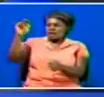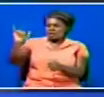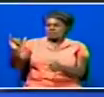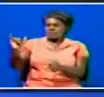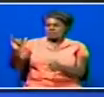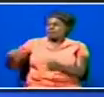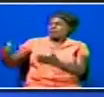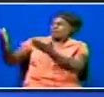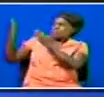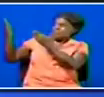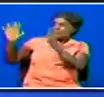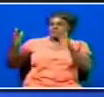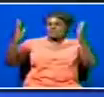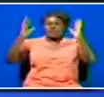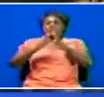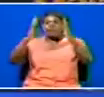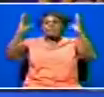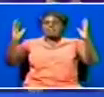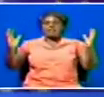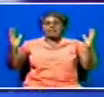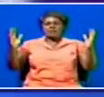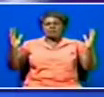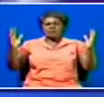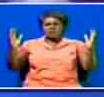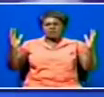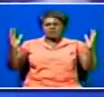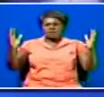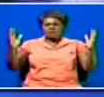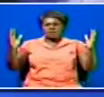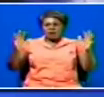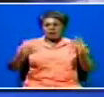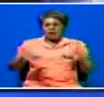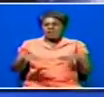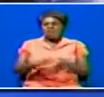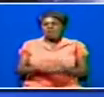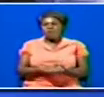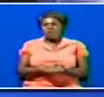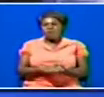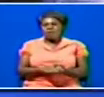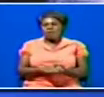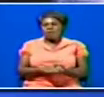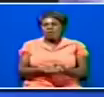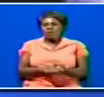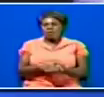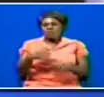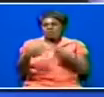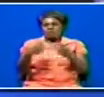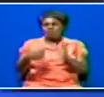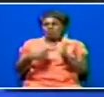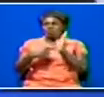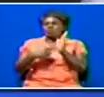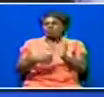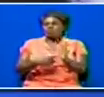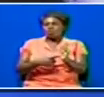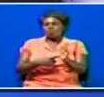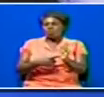put it, this is a big event happening here in Carnival, at the Carnival here in Nairobi County. And we'll be keeping it at times here at